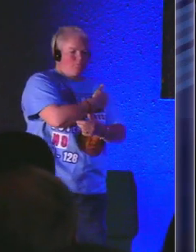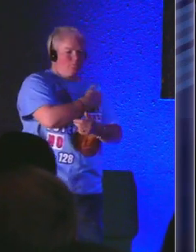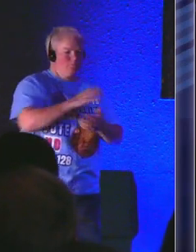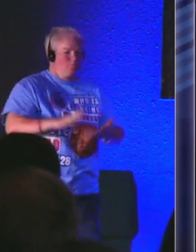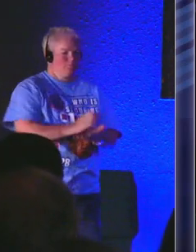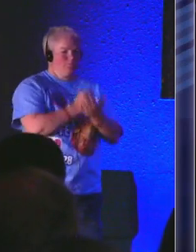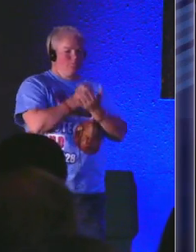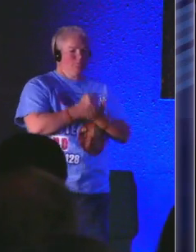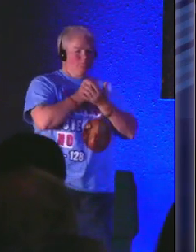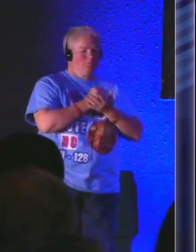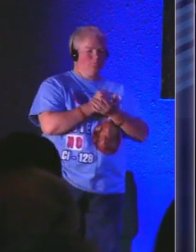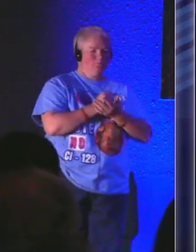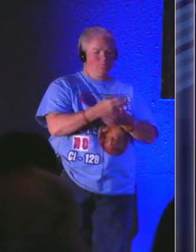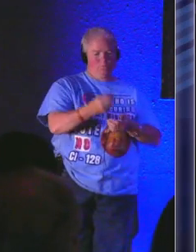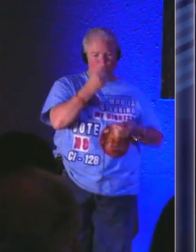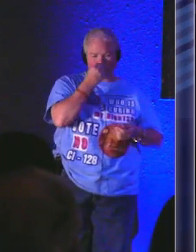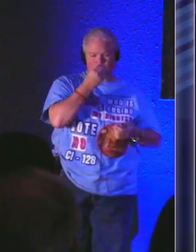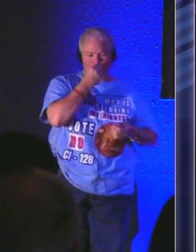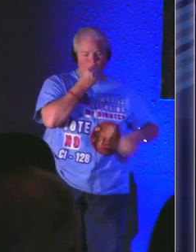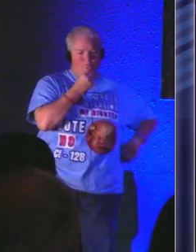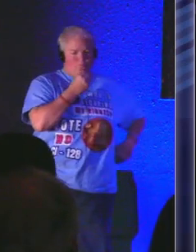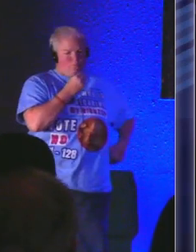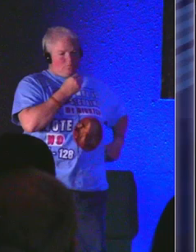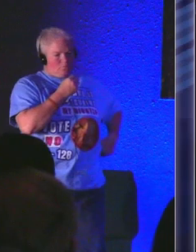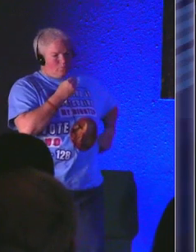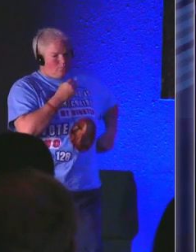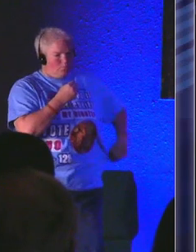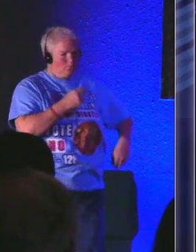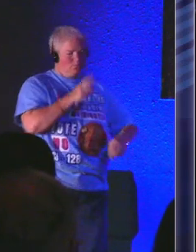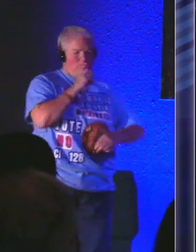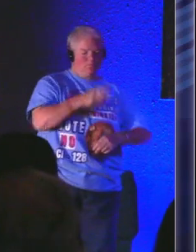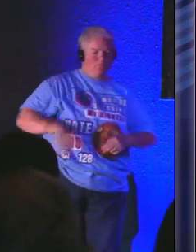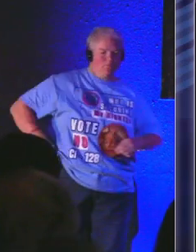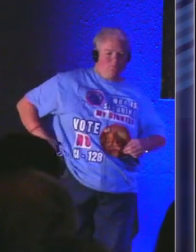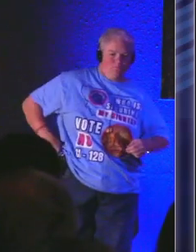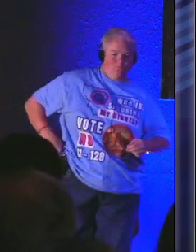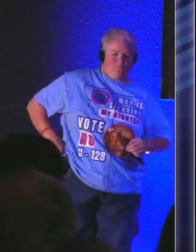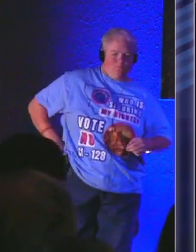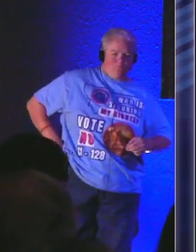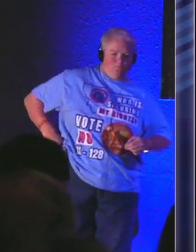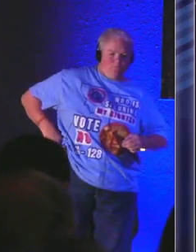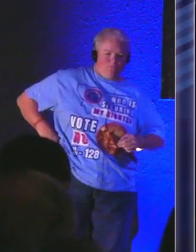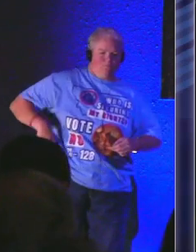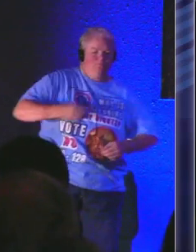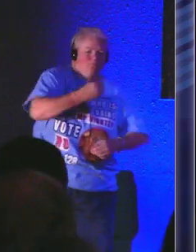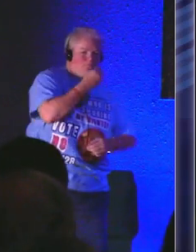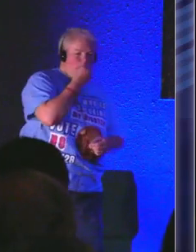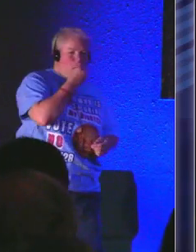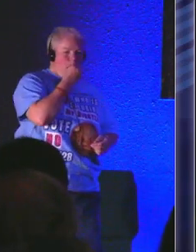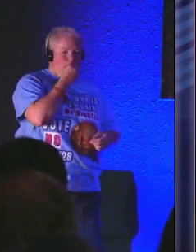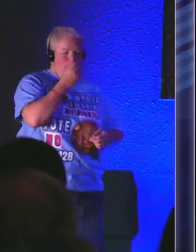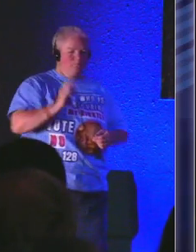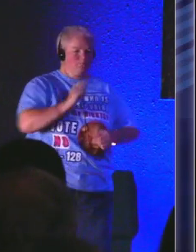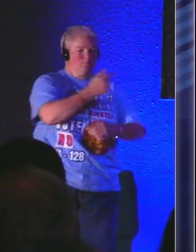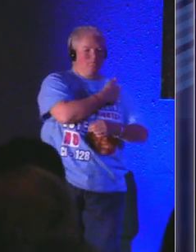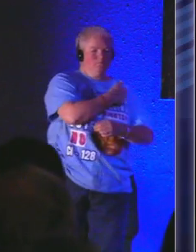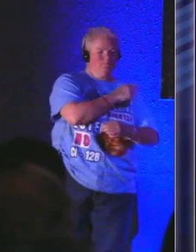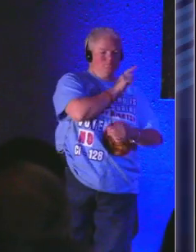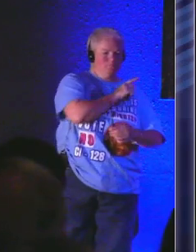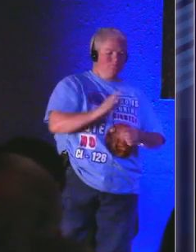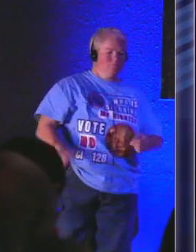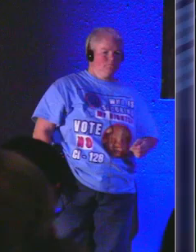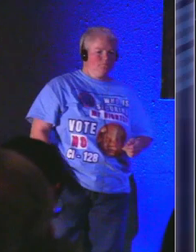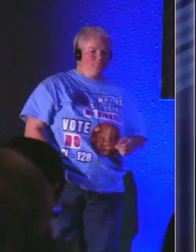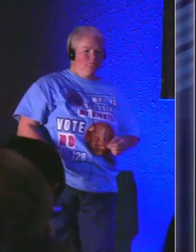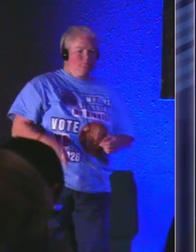it's restoration it's nourishment but the fact that you set it in order that you want to eat with each one of us Lord